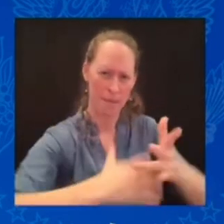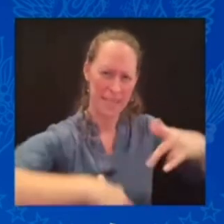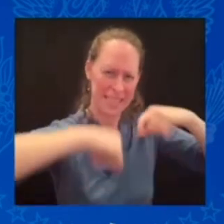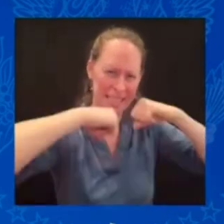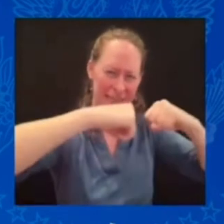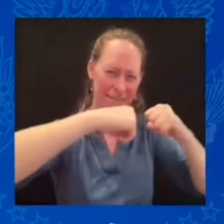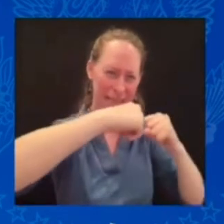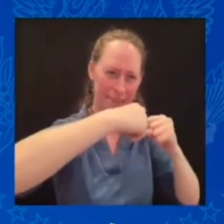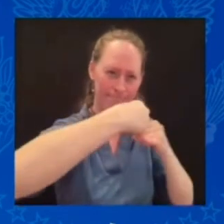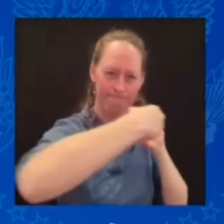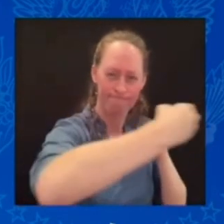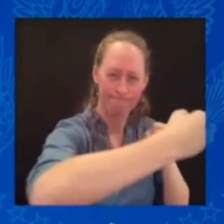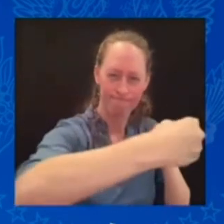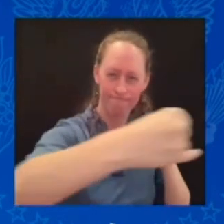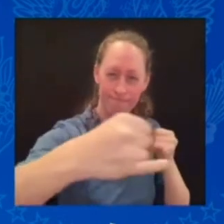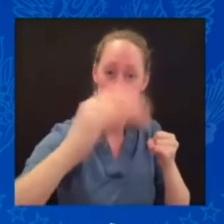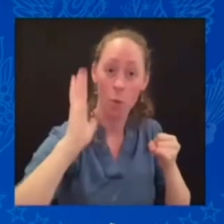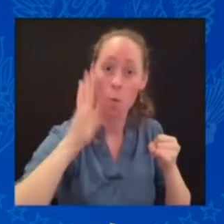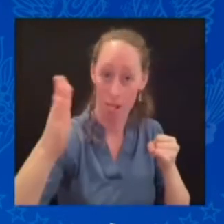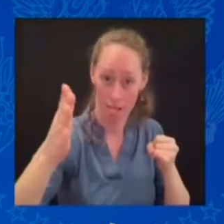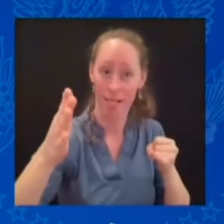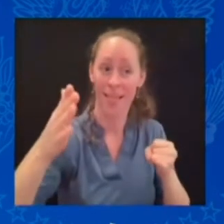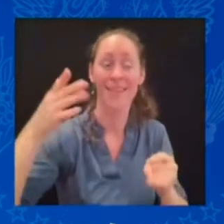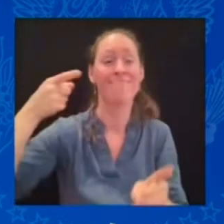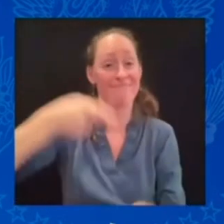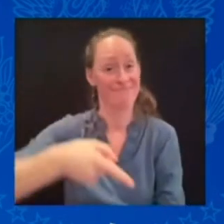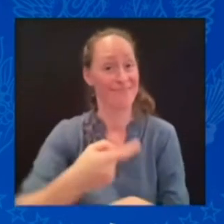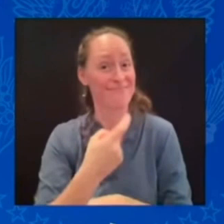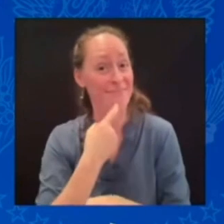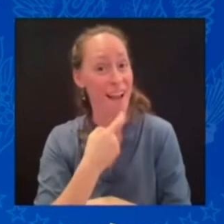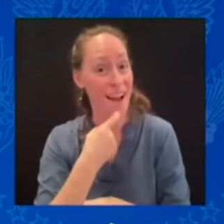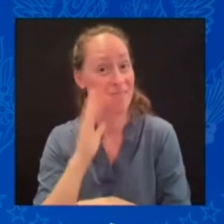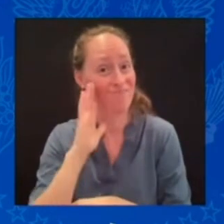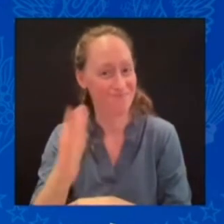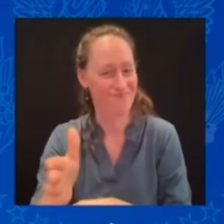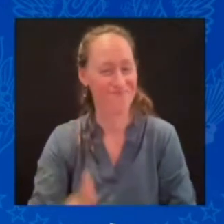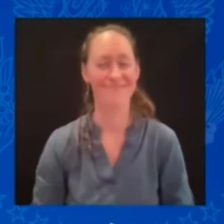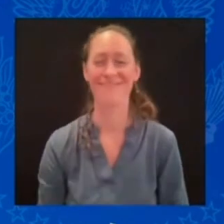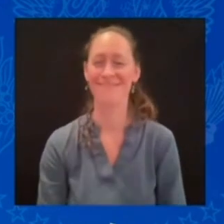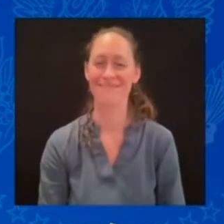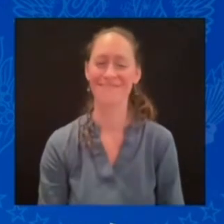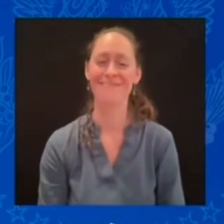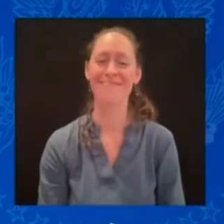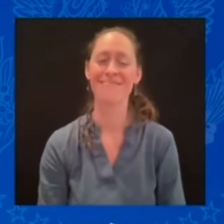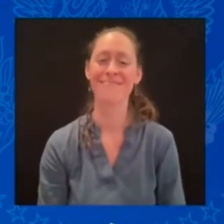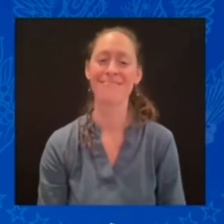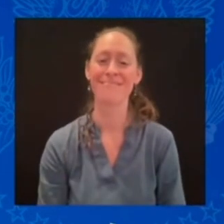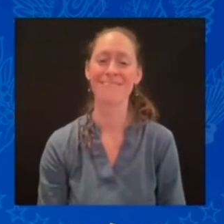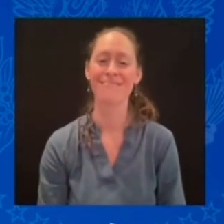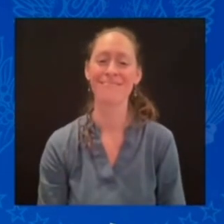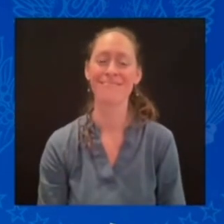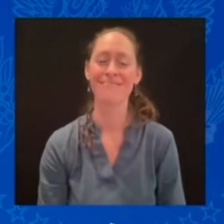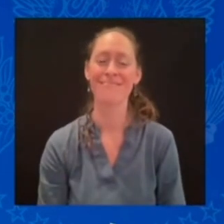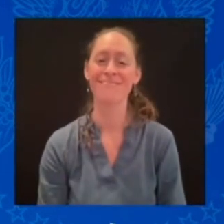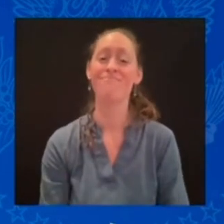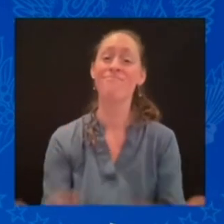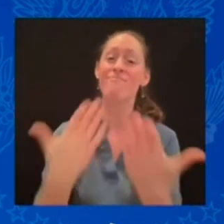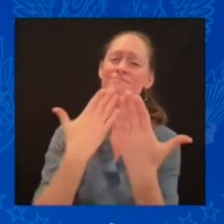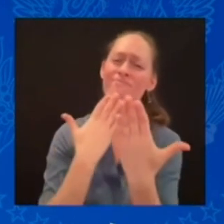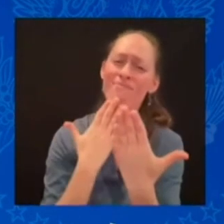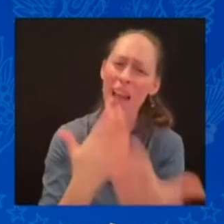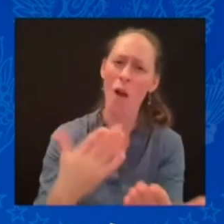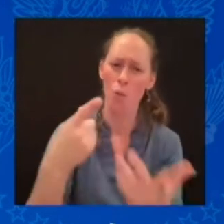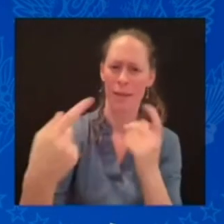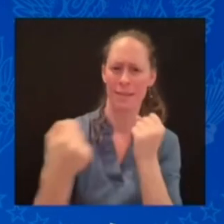unwavering support for the brave people of Ukraine as they defend their country against Russia's brutal and inhumane